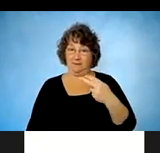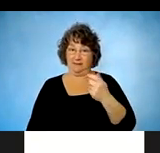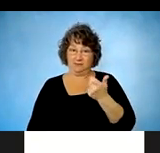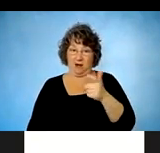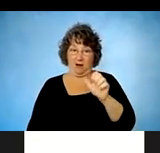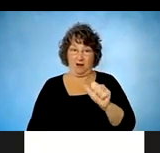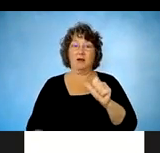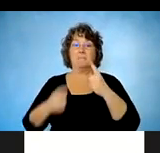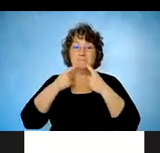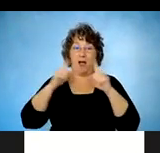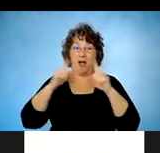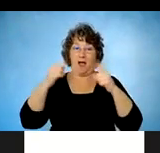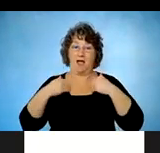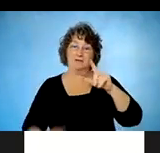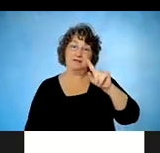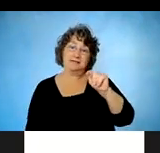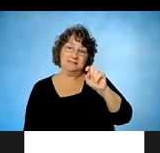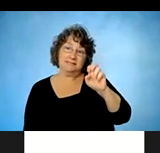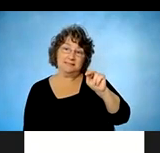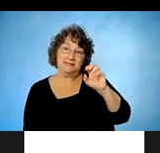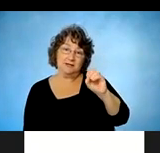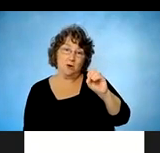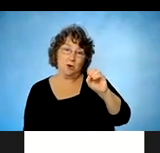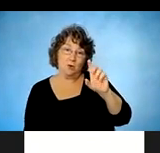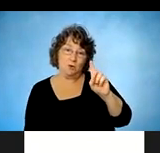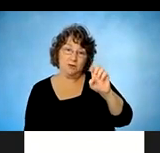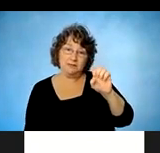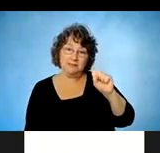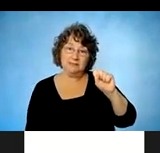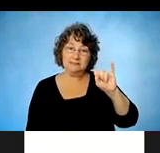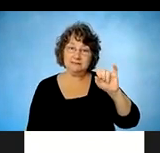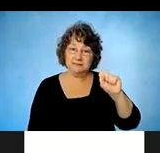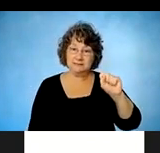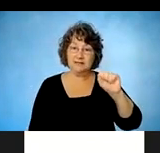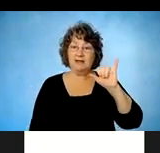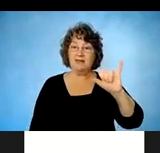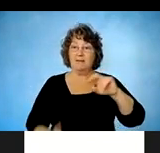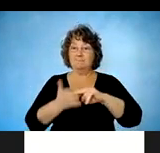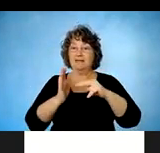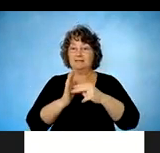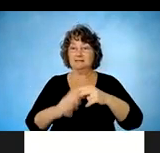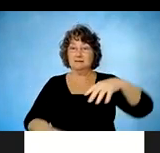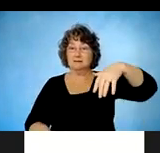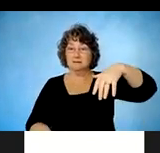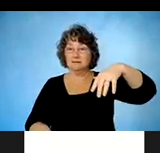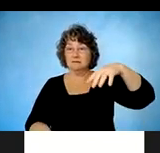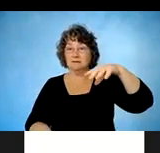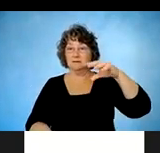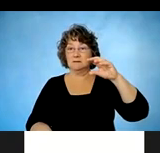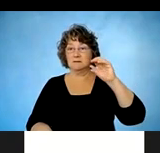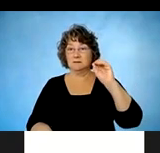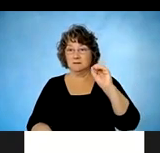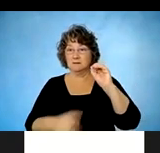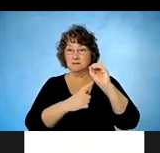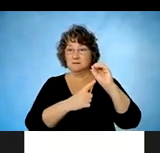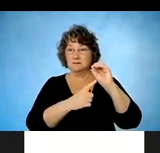So it's, this is a thing where if you raise your wrist, the fingers will come together. And what that does is that gives you kind